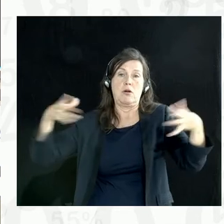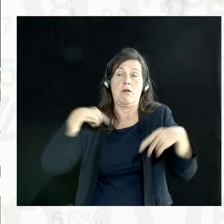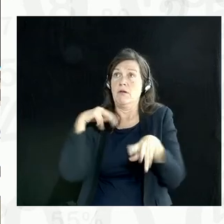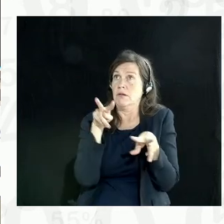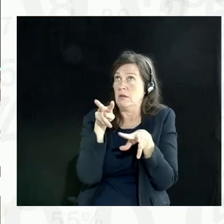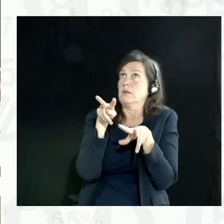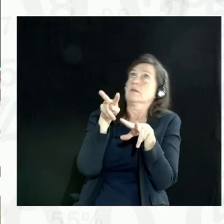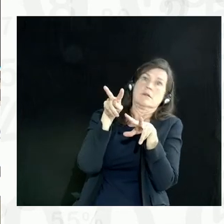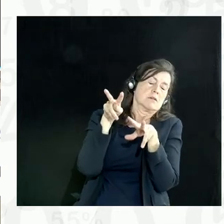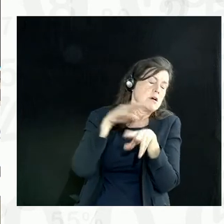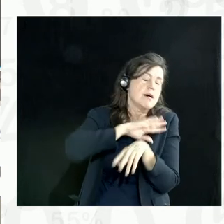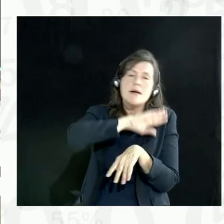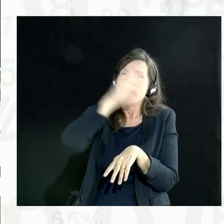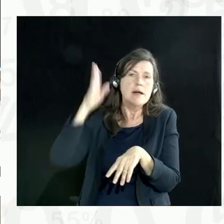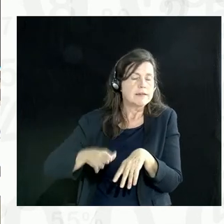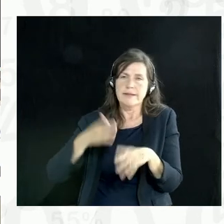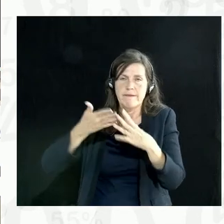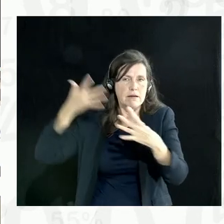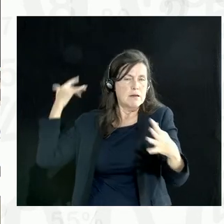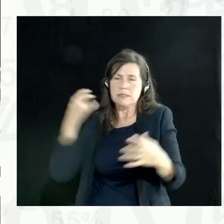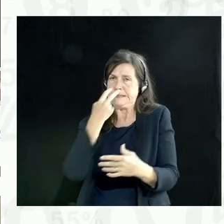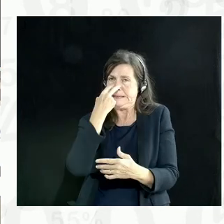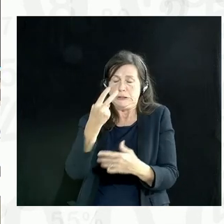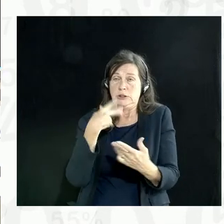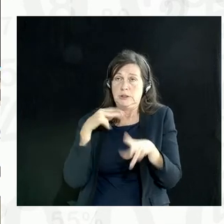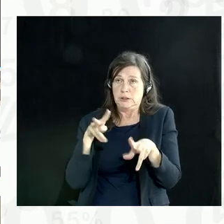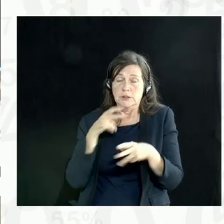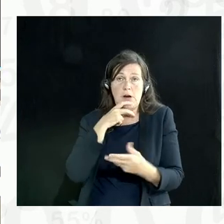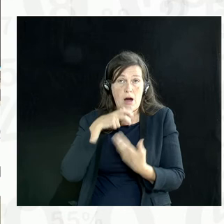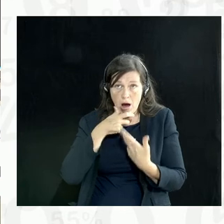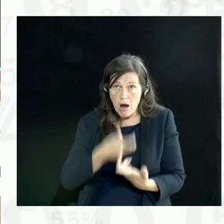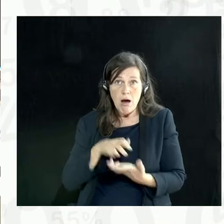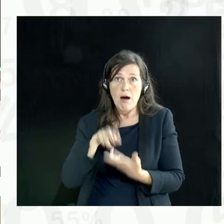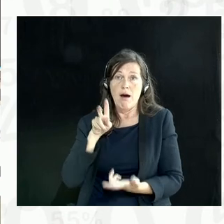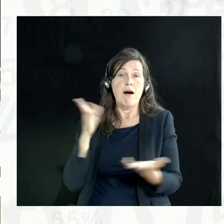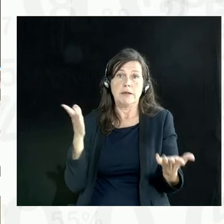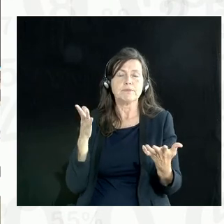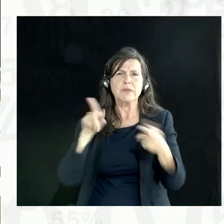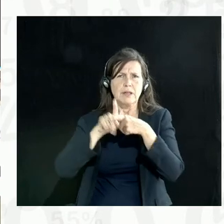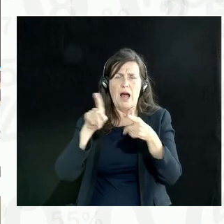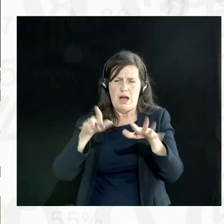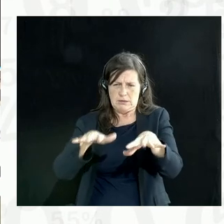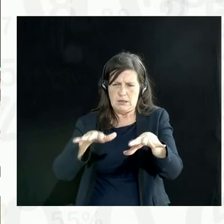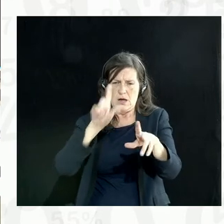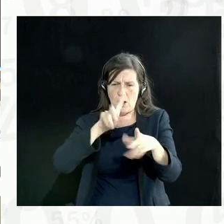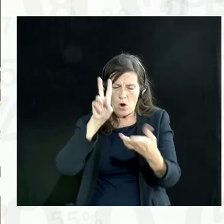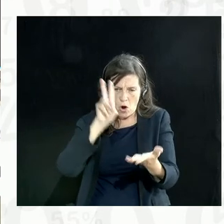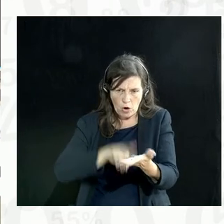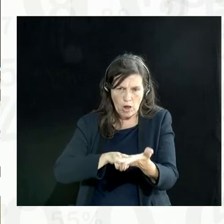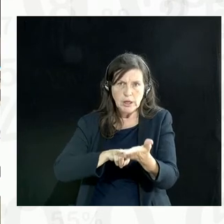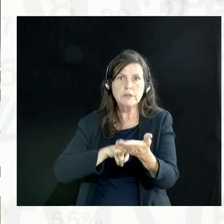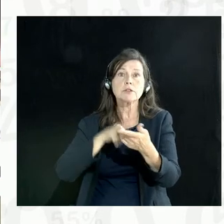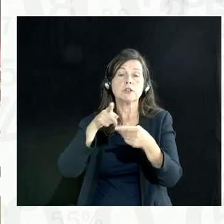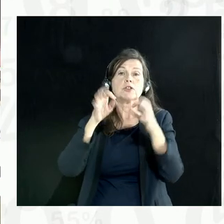seen anything like it before. But the real-time data center, you can log onto it. It's just for Andhra Pradesh.